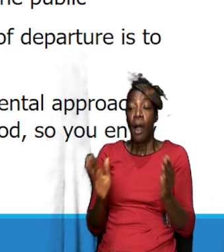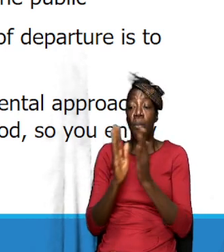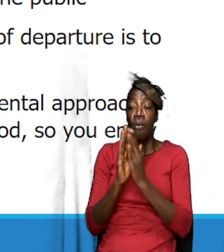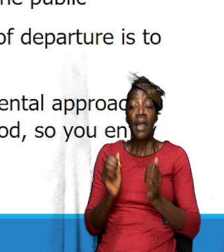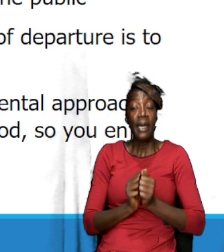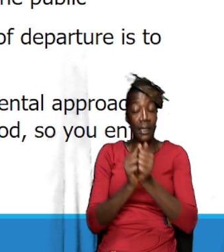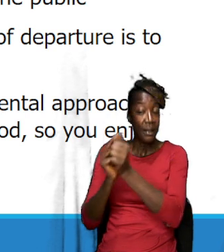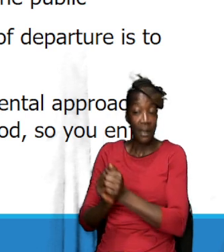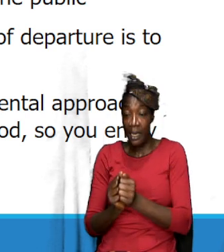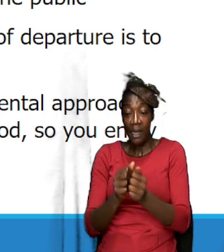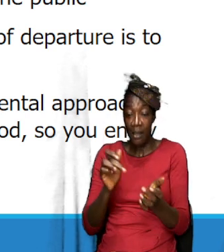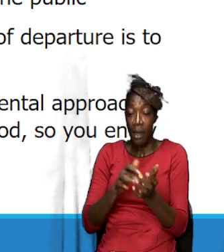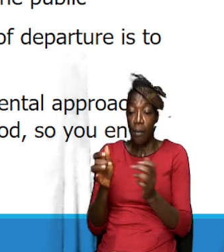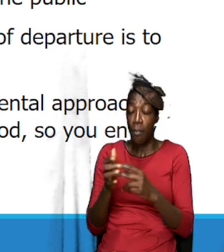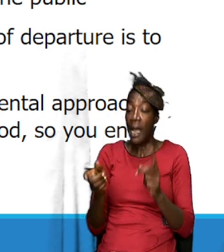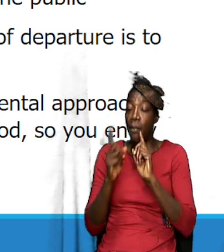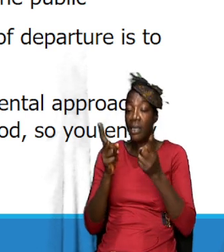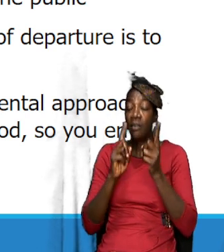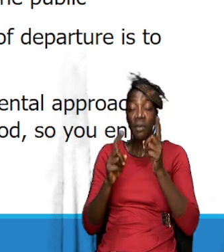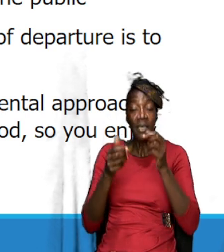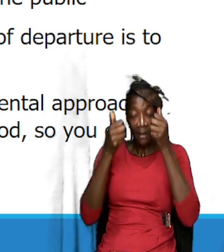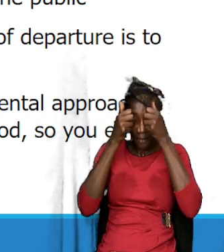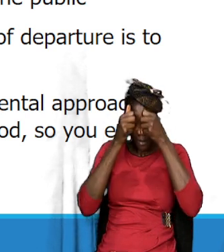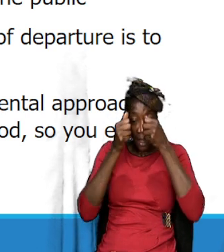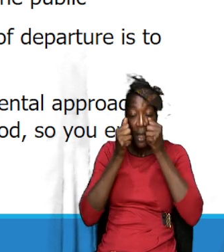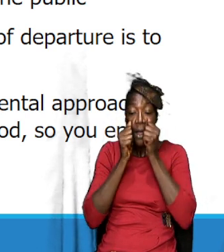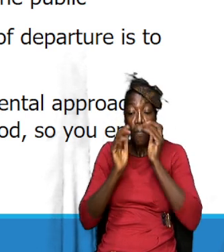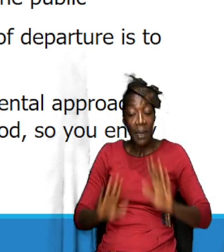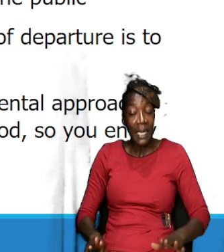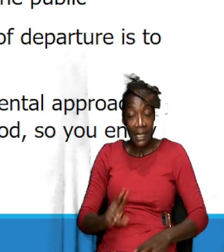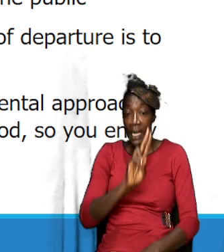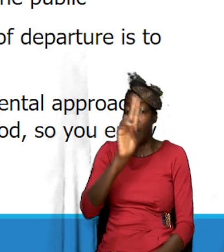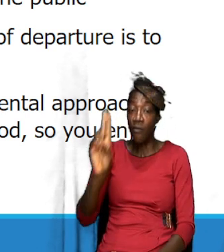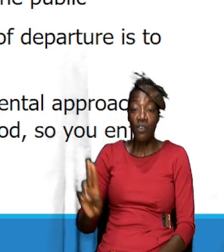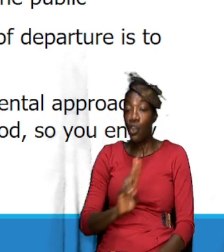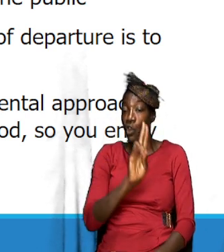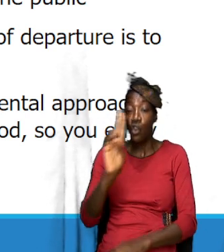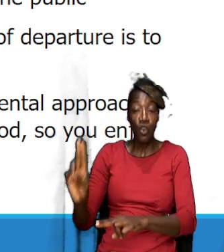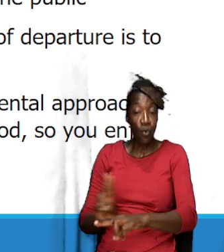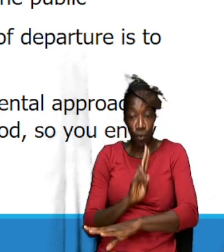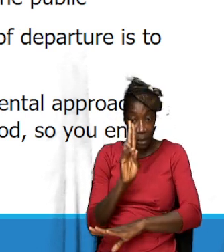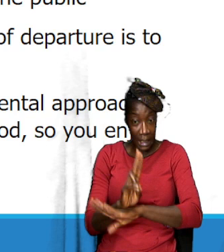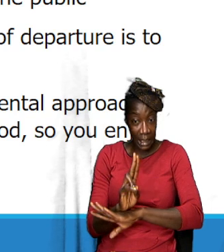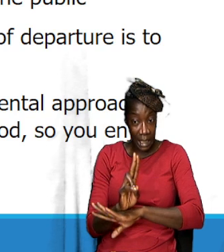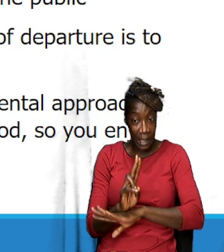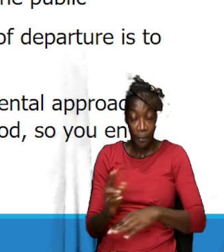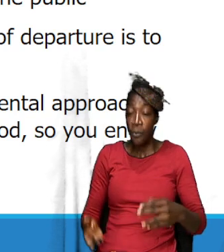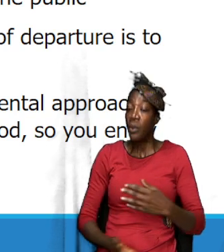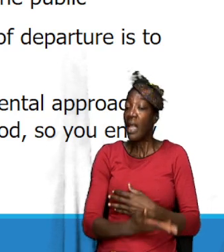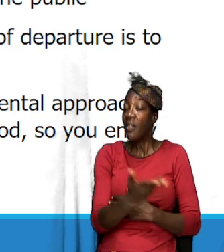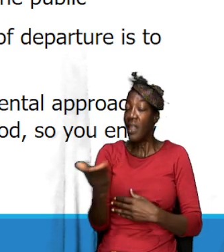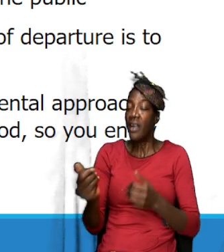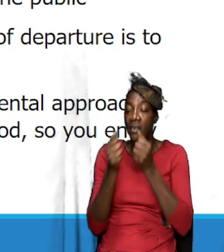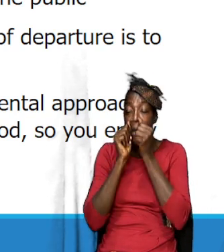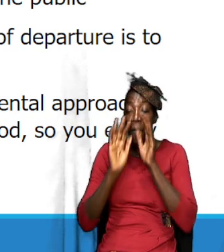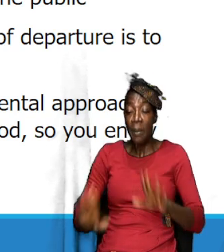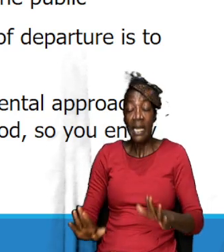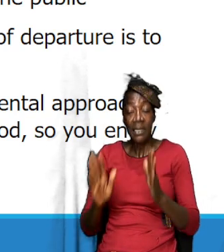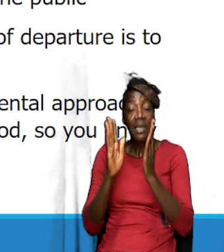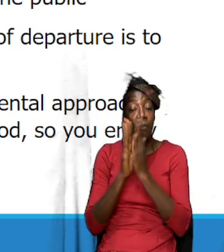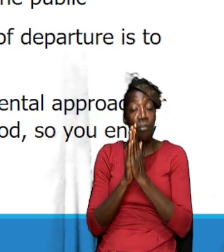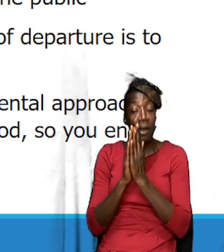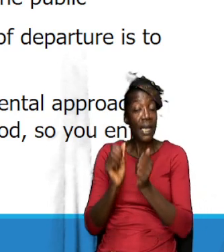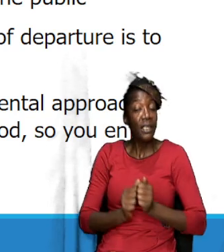speaks of the blessing of unity and that there is a, and I believe also that there is a blessing in praying in